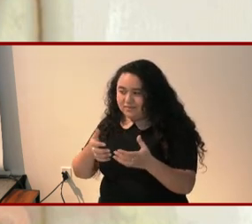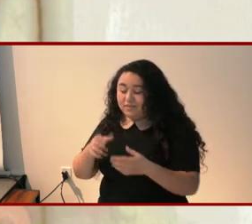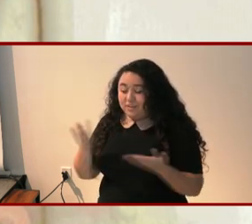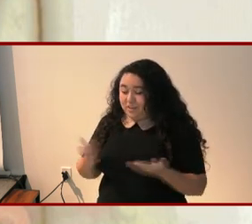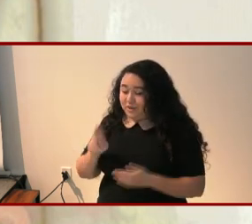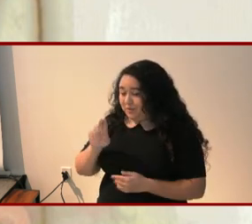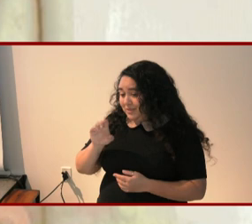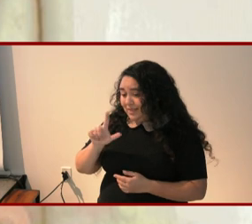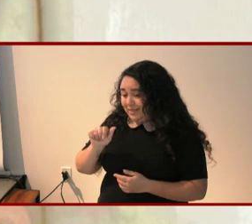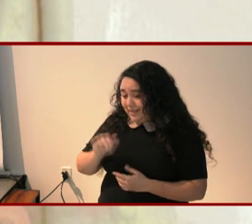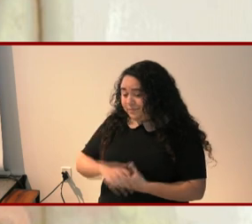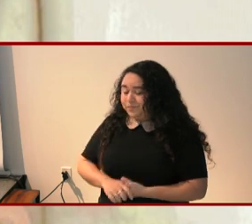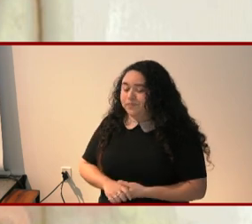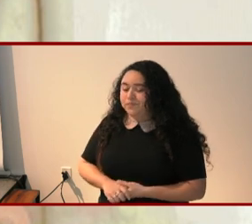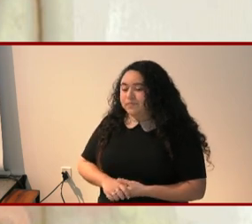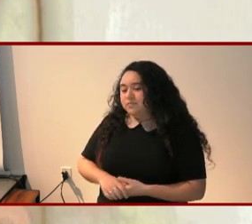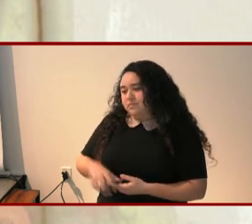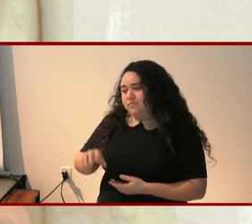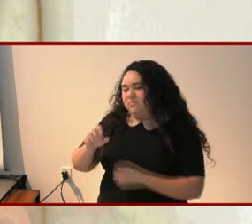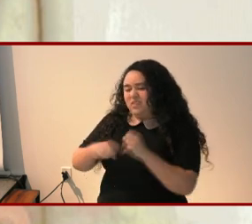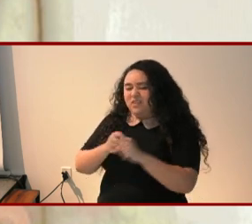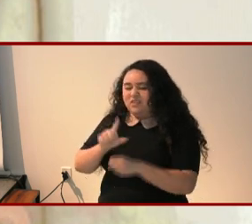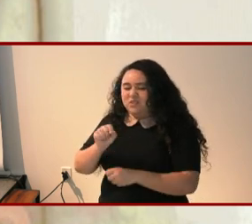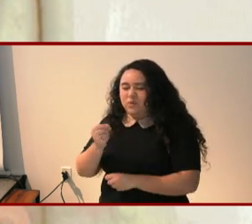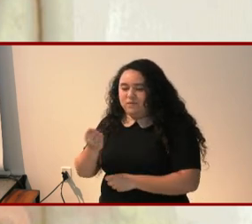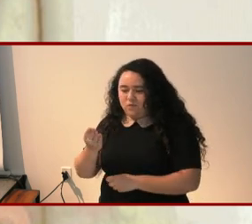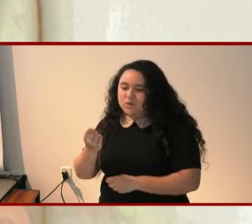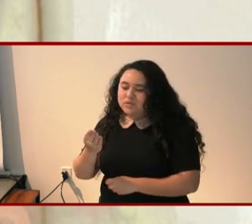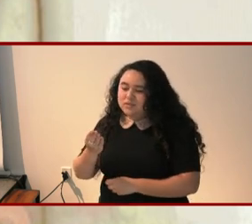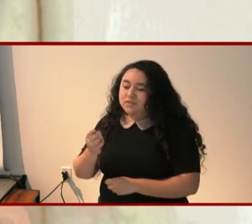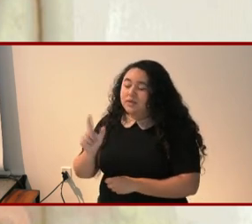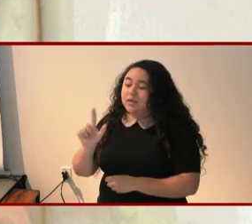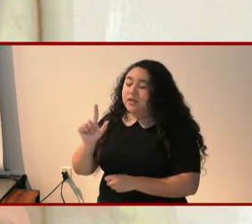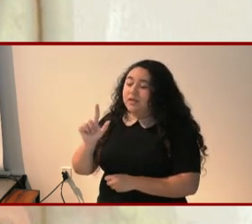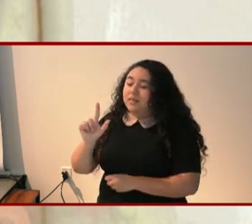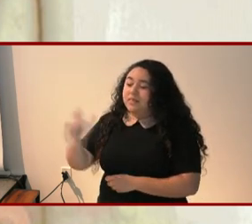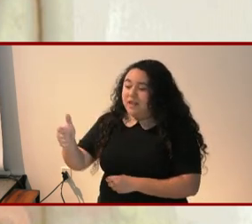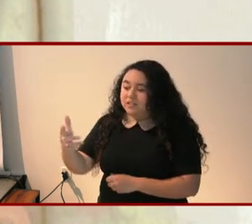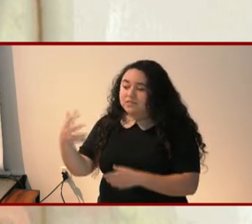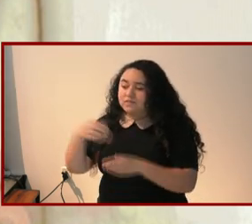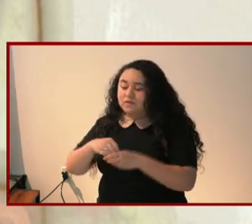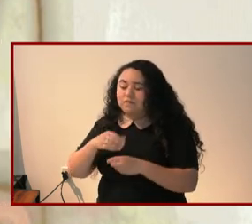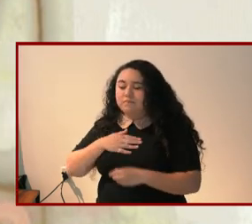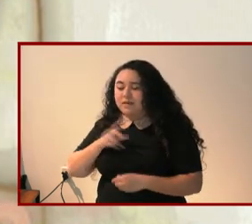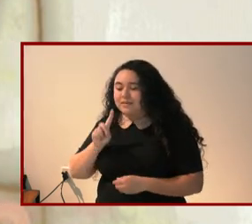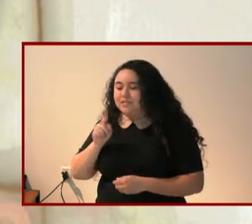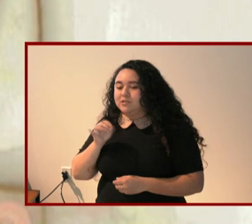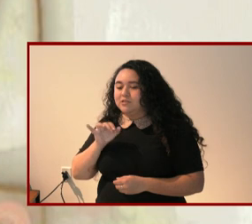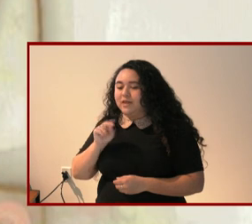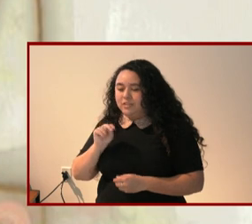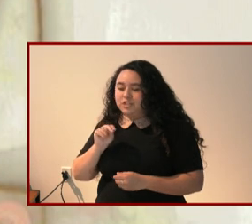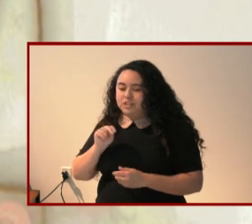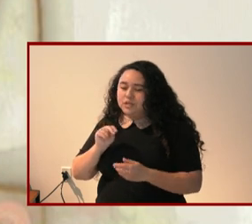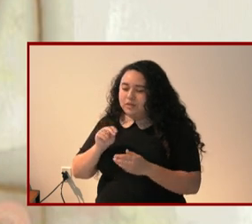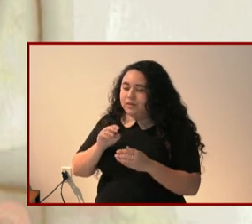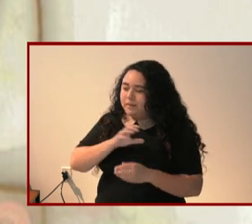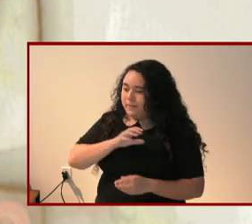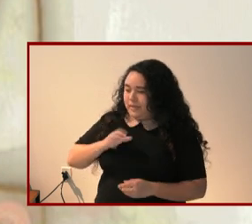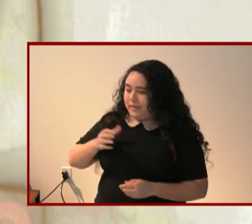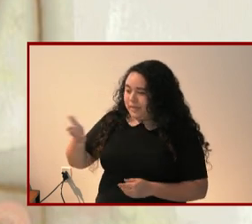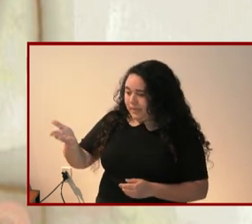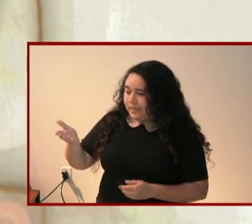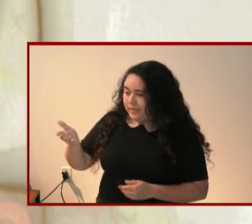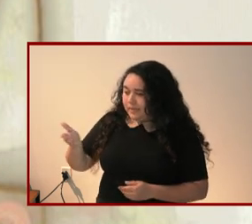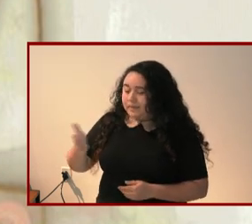UCLA in 2014. then later, Vic served on my dissertation committee. My